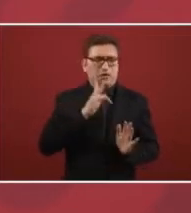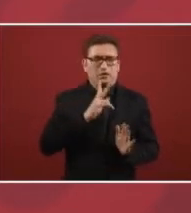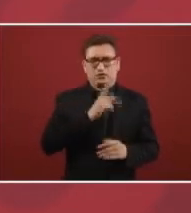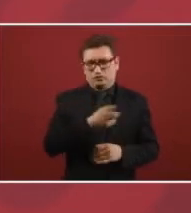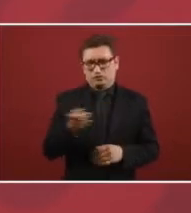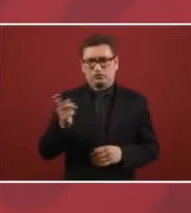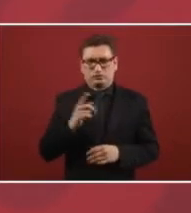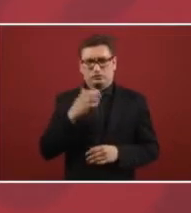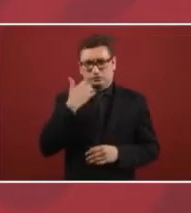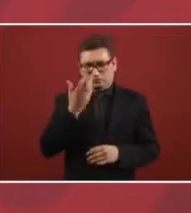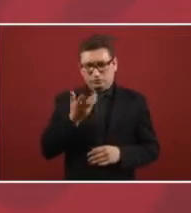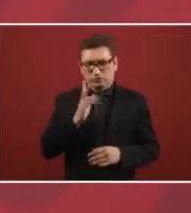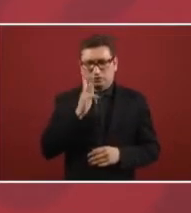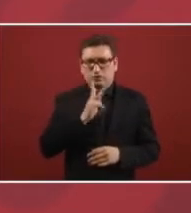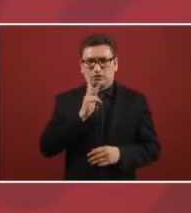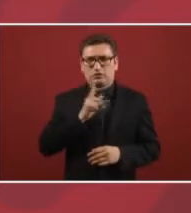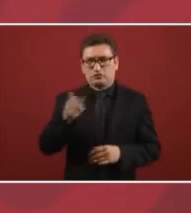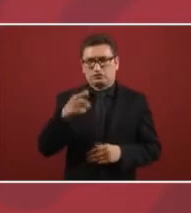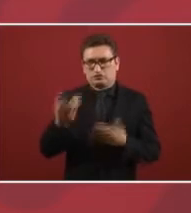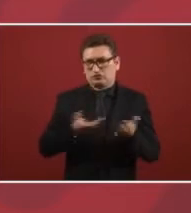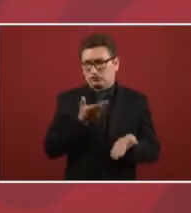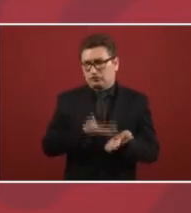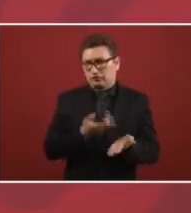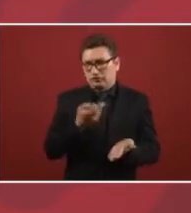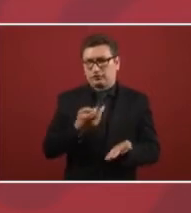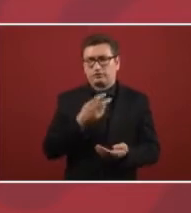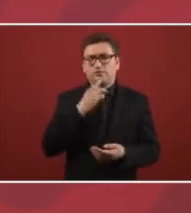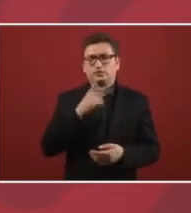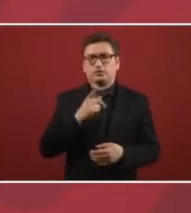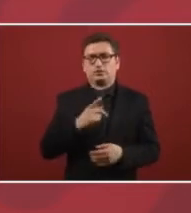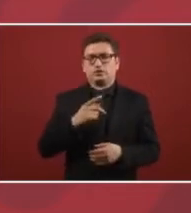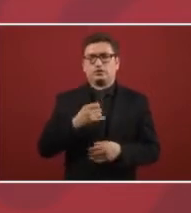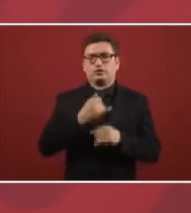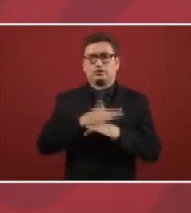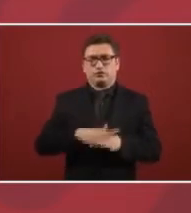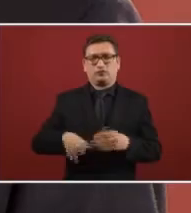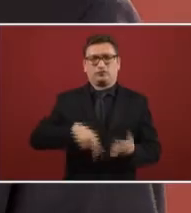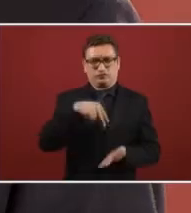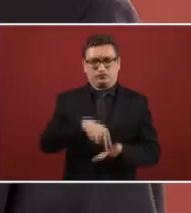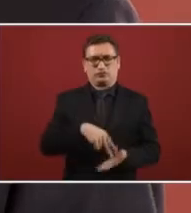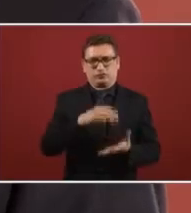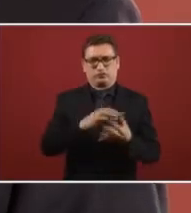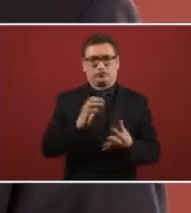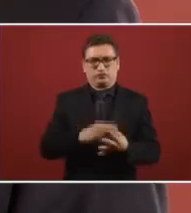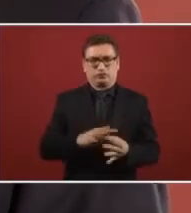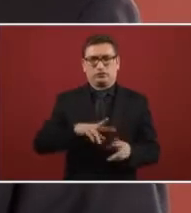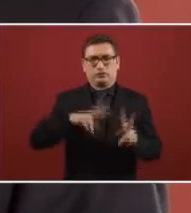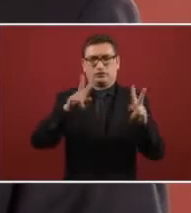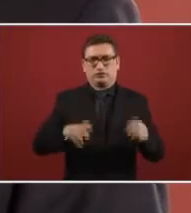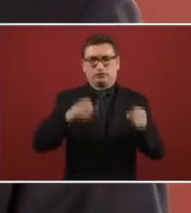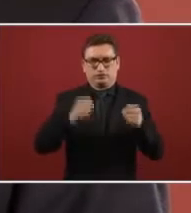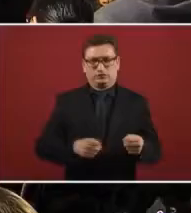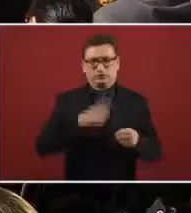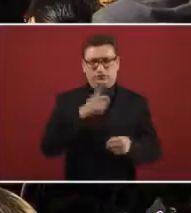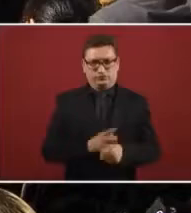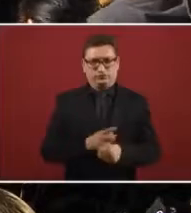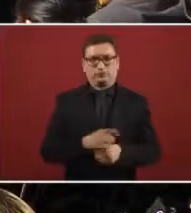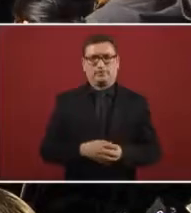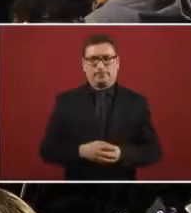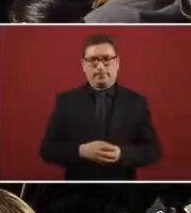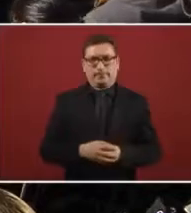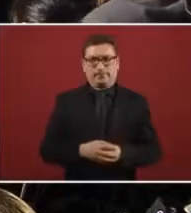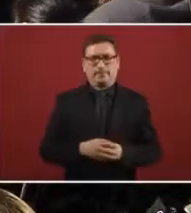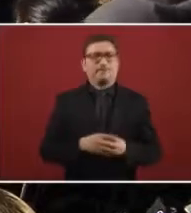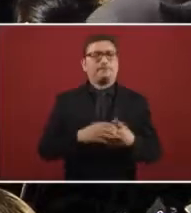we will have a bit of information